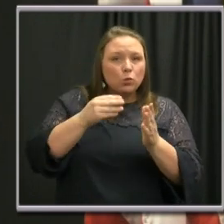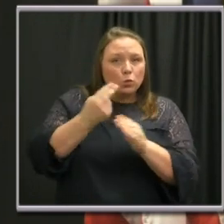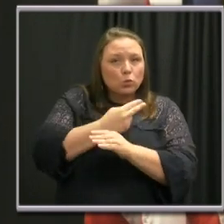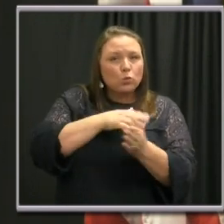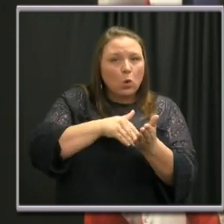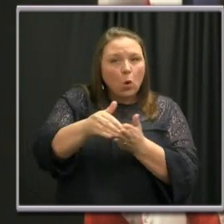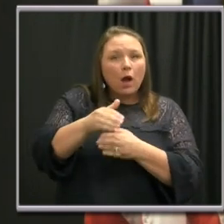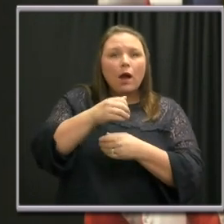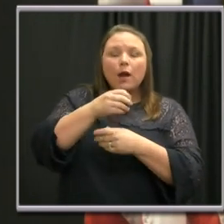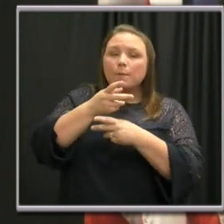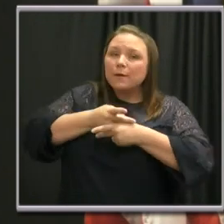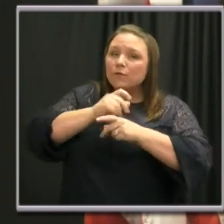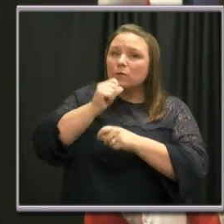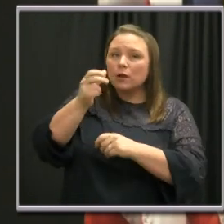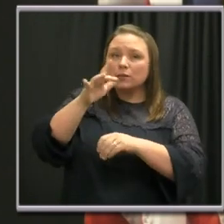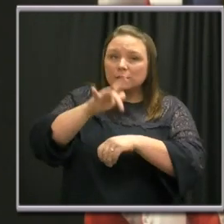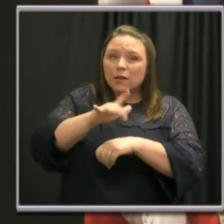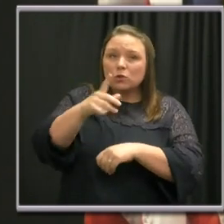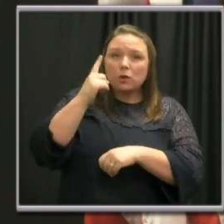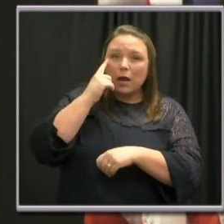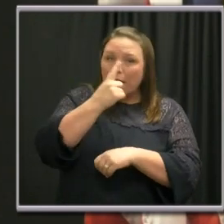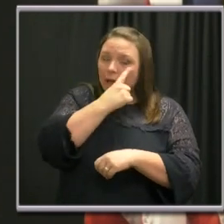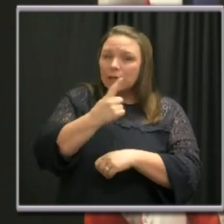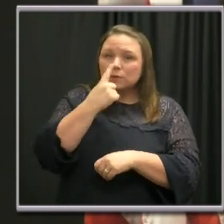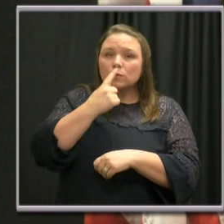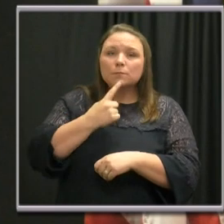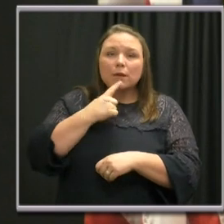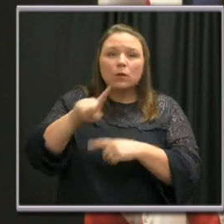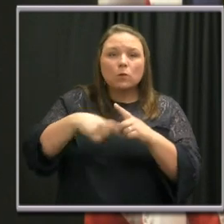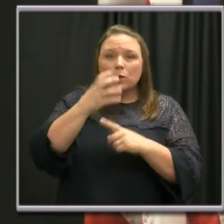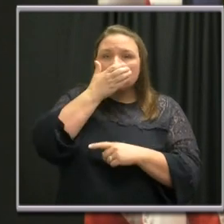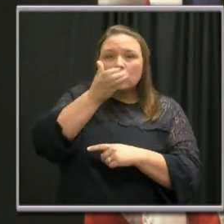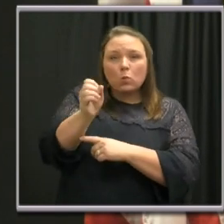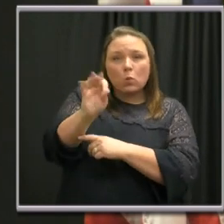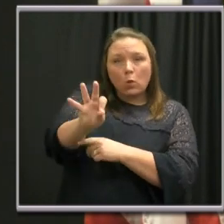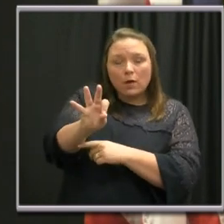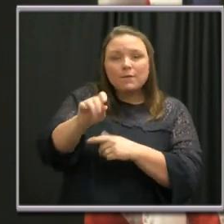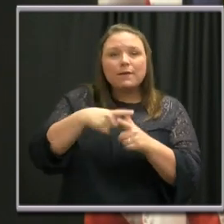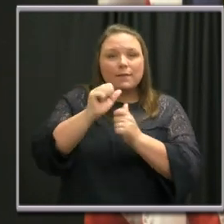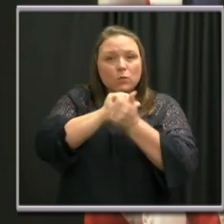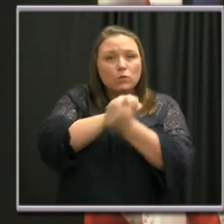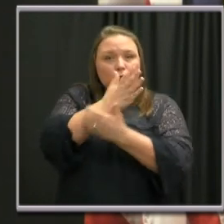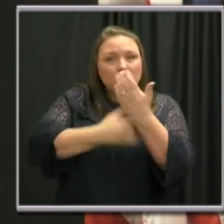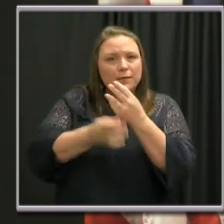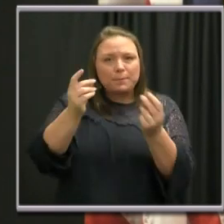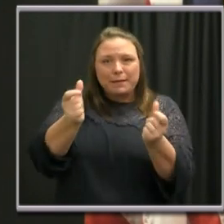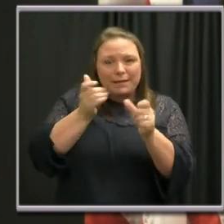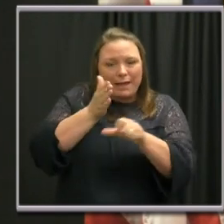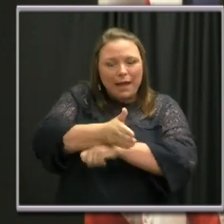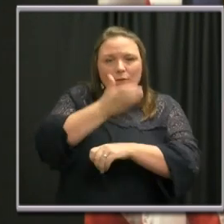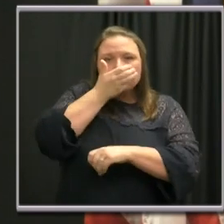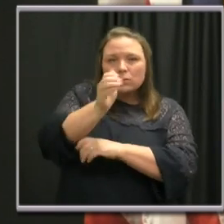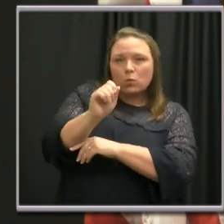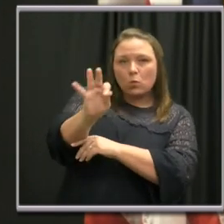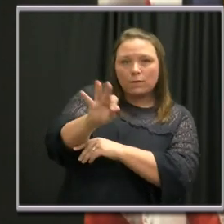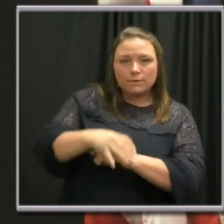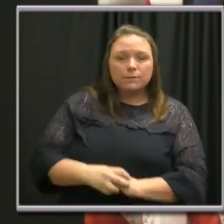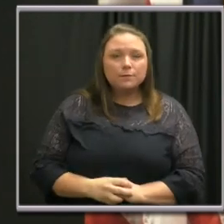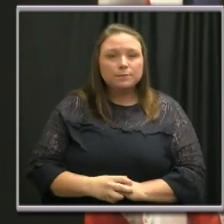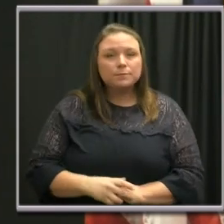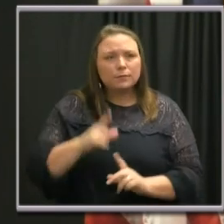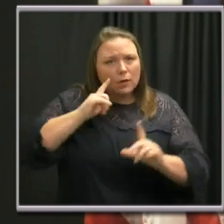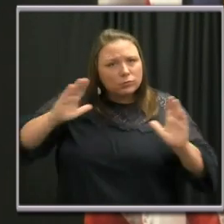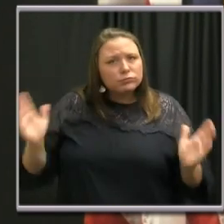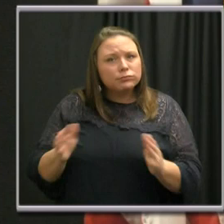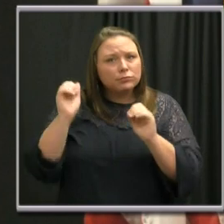touch your eyes, nose, and mouth when removing your face covering, and wash your hands immediately after removing your mask. I